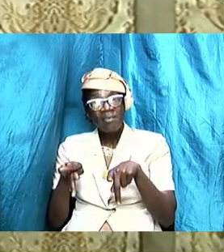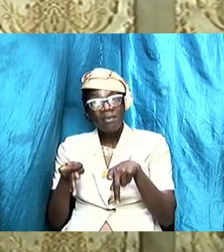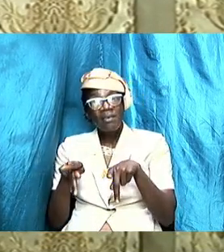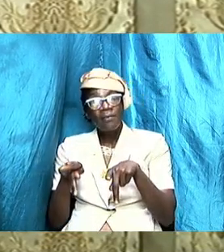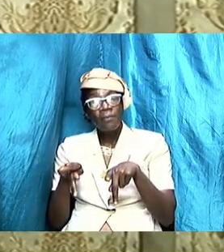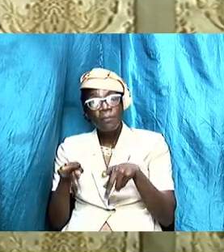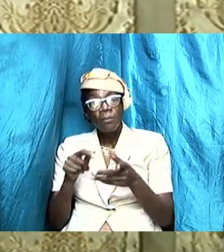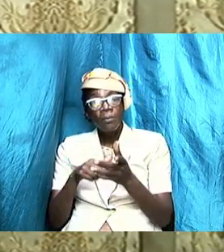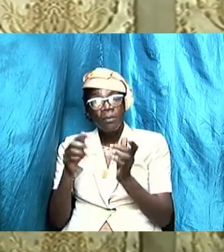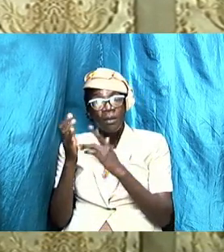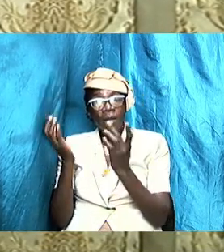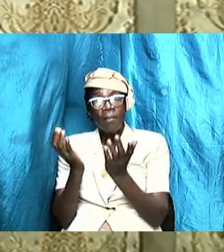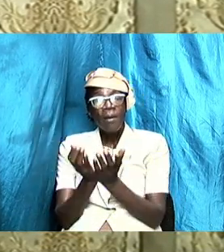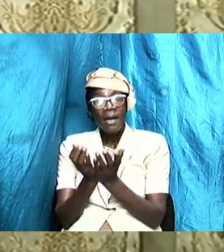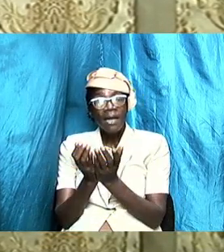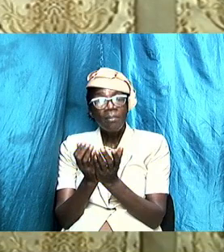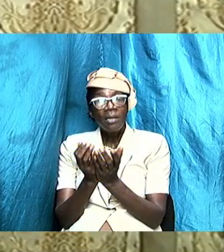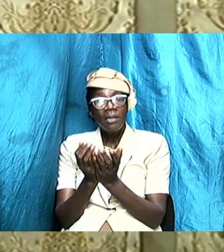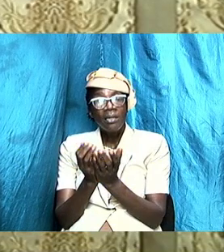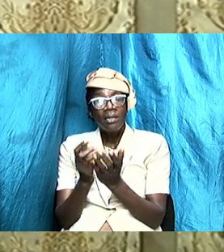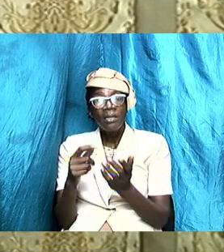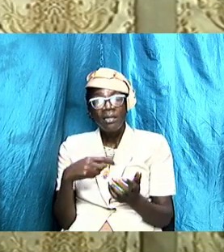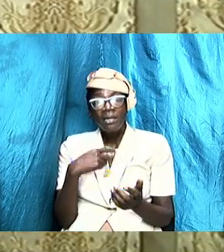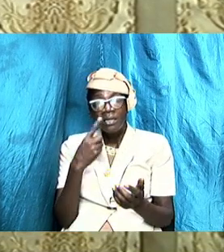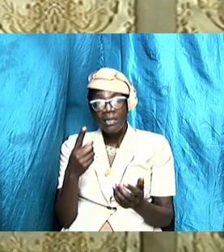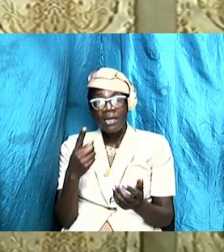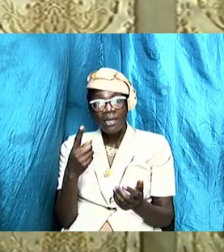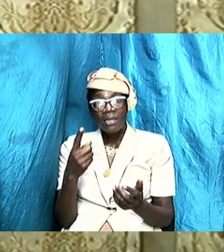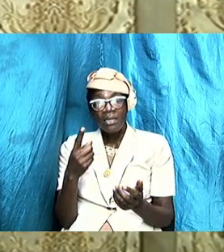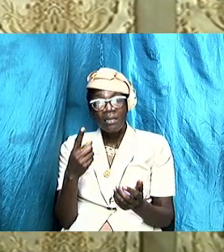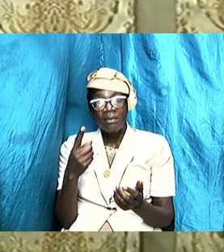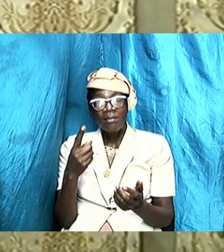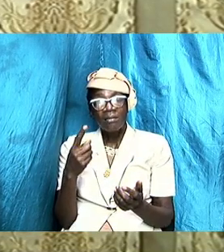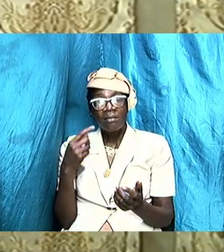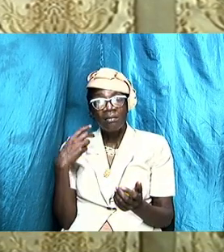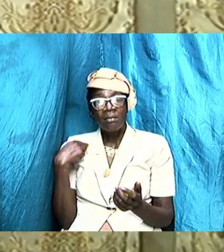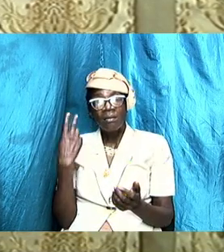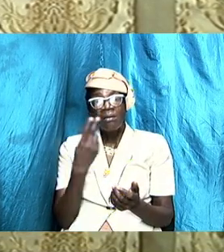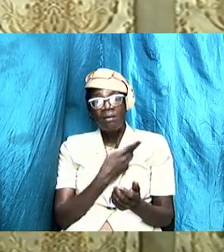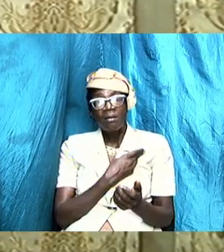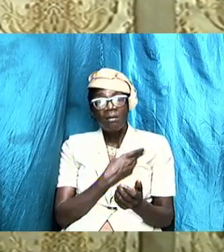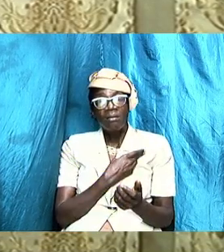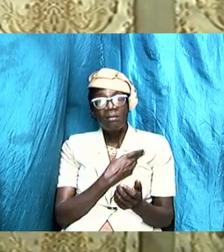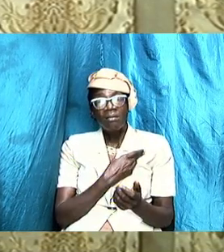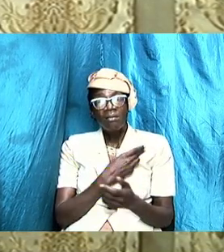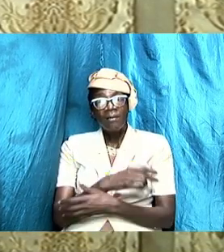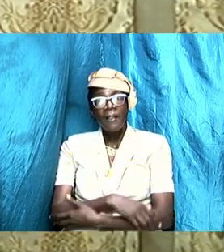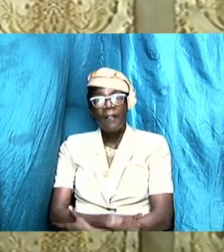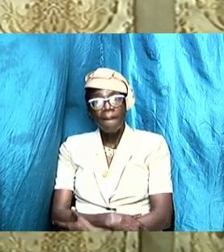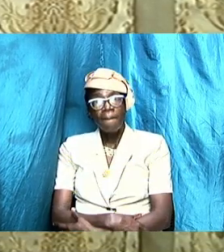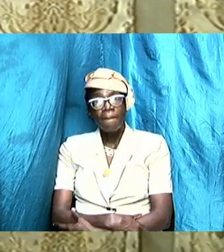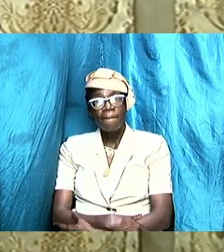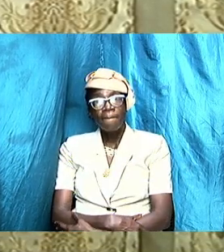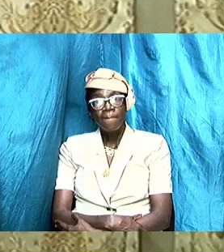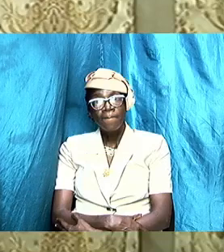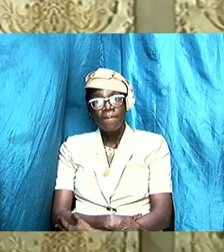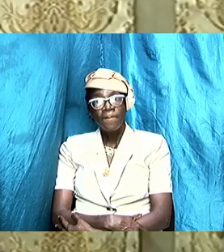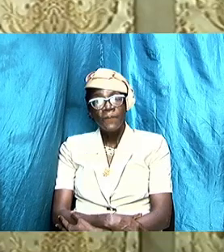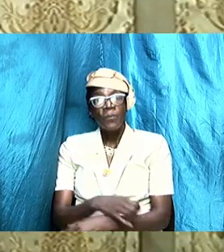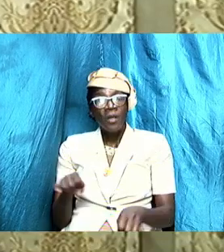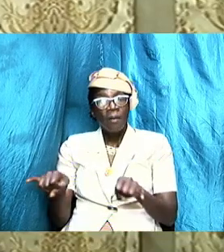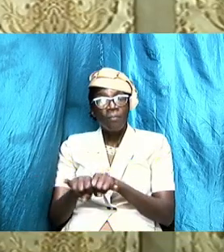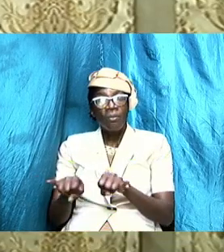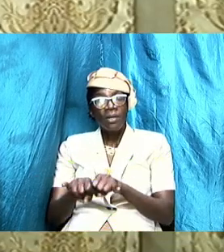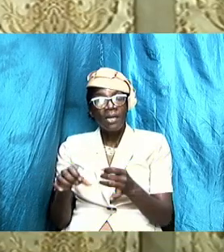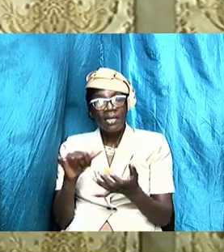tells us I believe it is in the book of Proverbs you know the Bible tells us a couple of things and it is important that